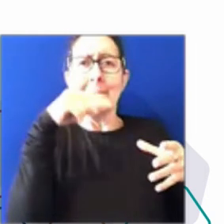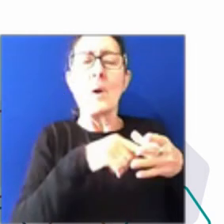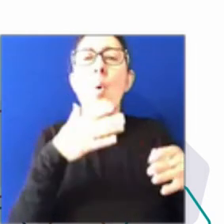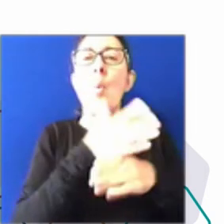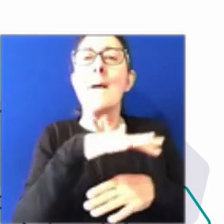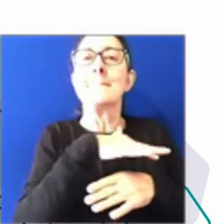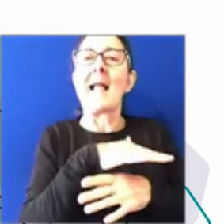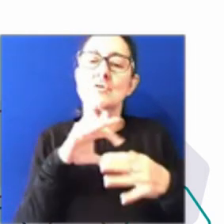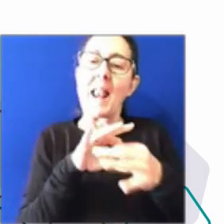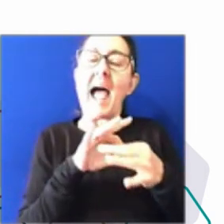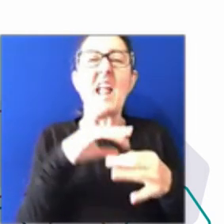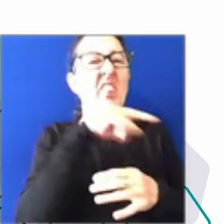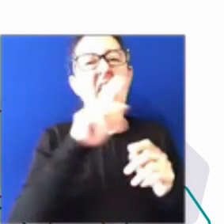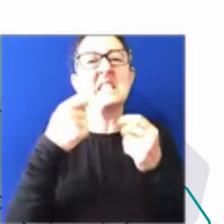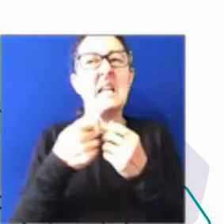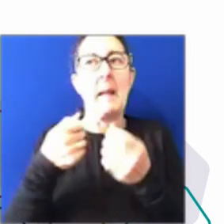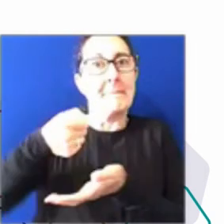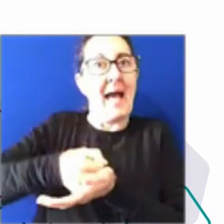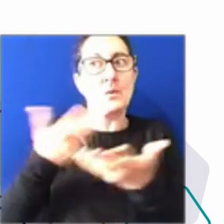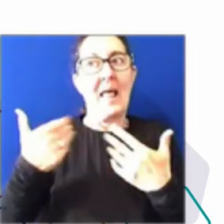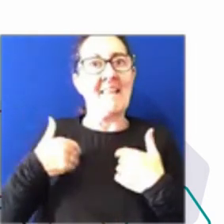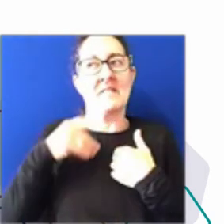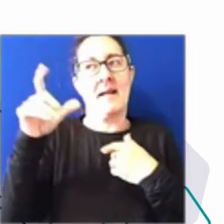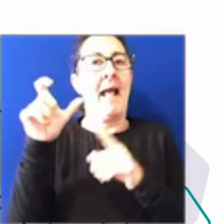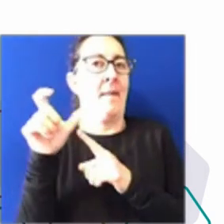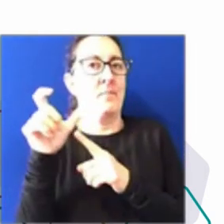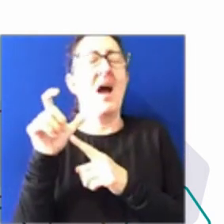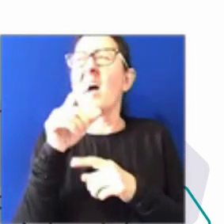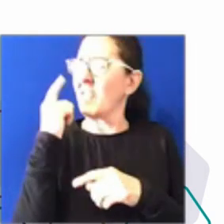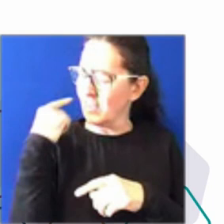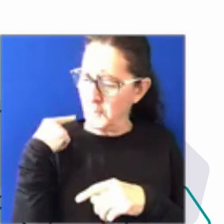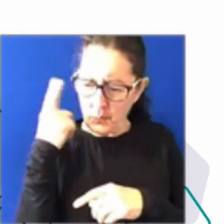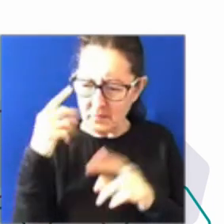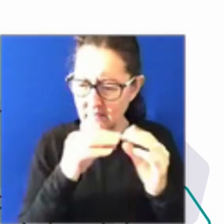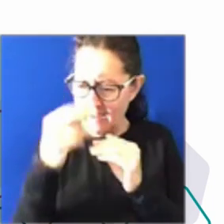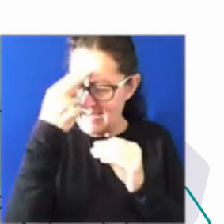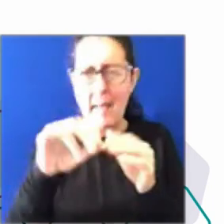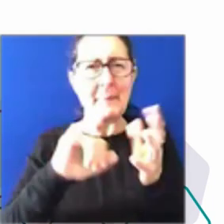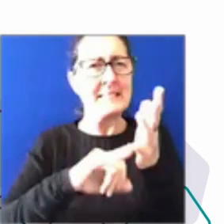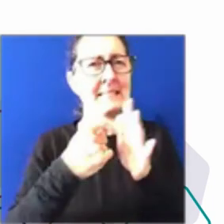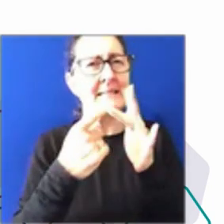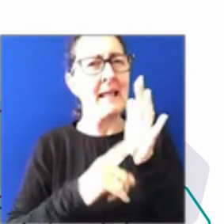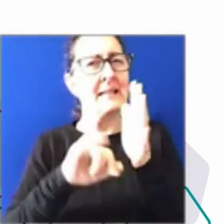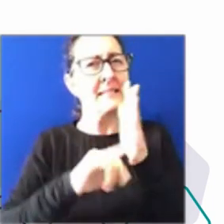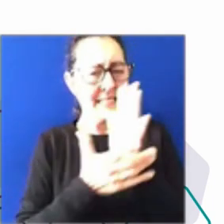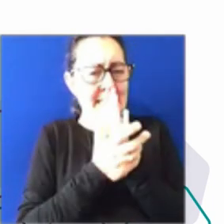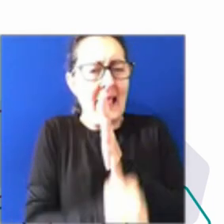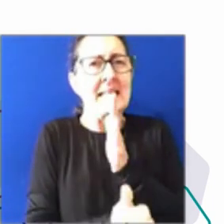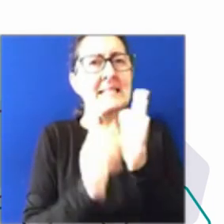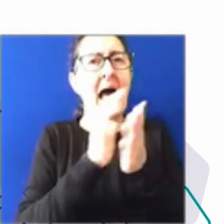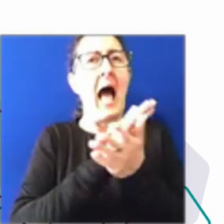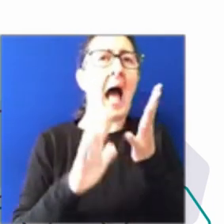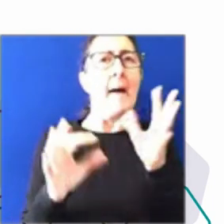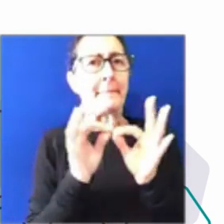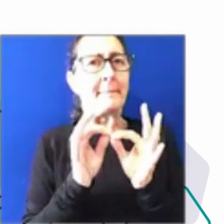Canberra. So we have a, apparently we're calling it a skills hub. I don't know that that's official, but we have quite a few skills peeps in